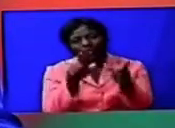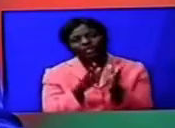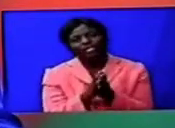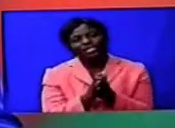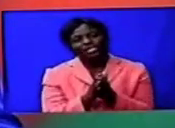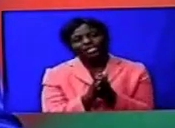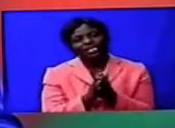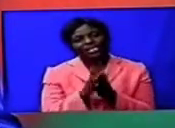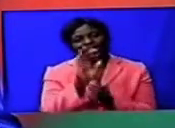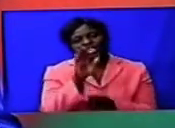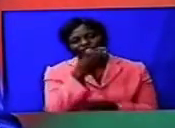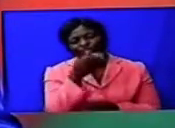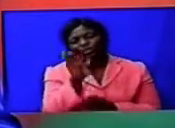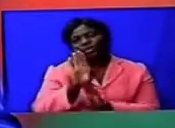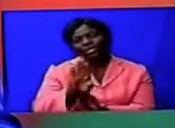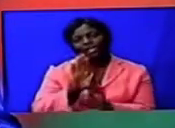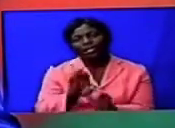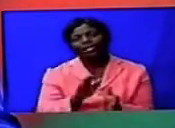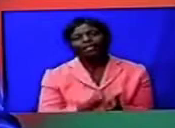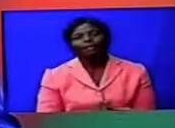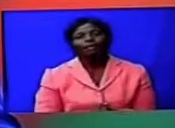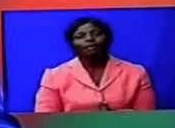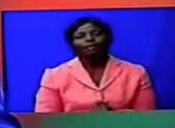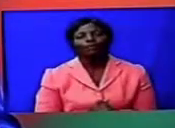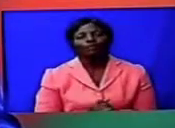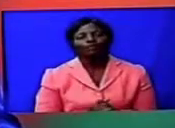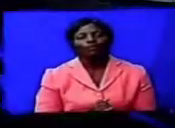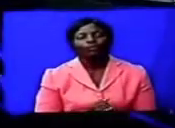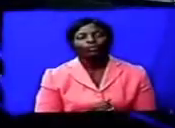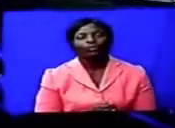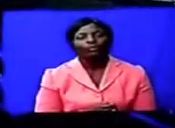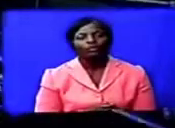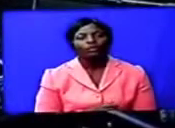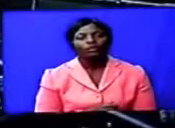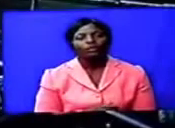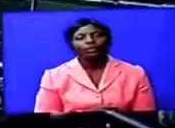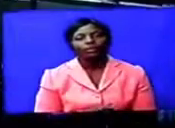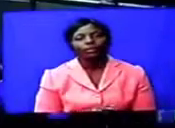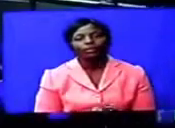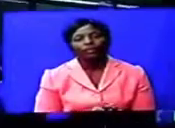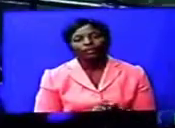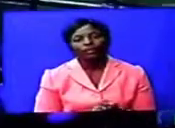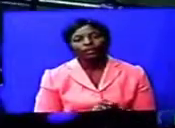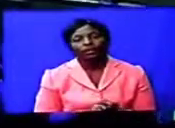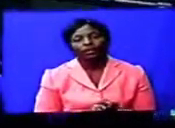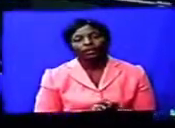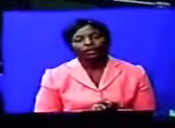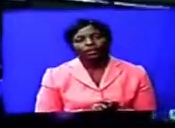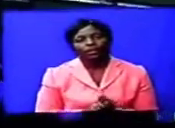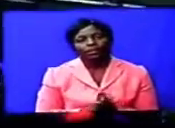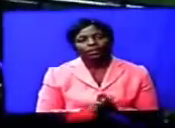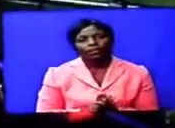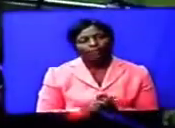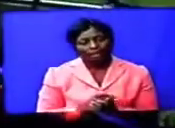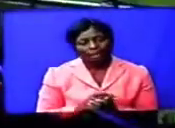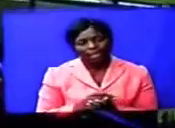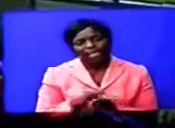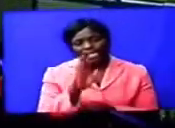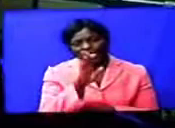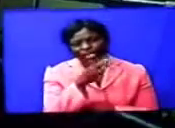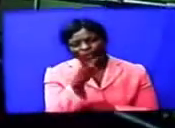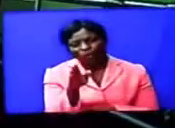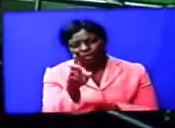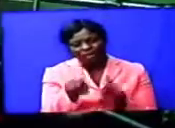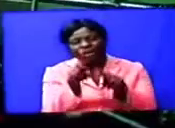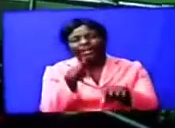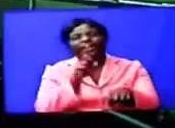Togozele Kaunda was at the launch and filed this report. a dynamic and moves with time, but